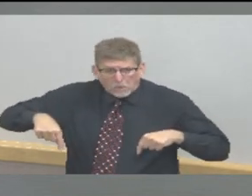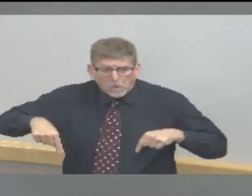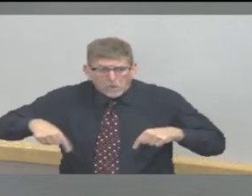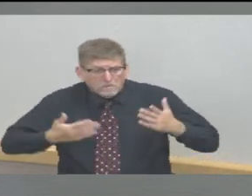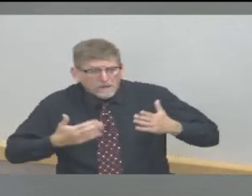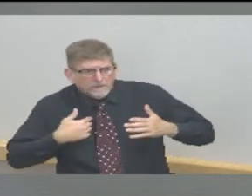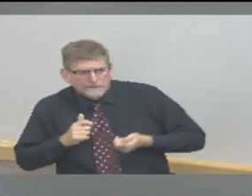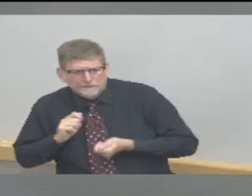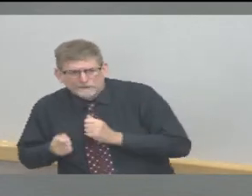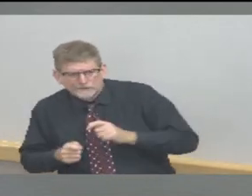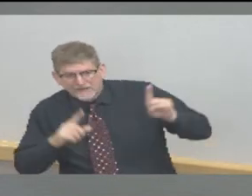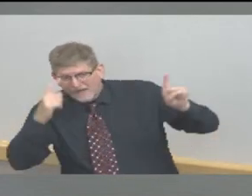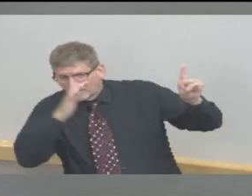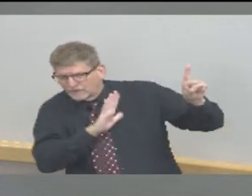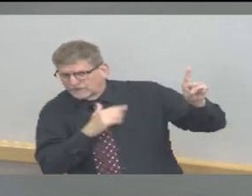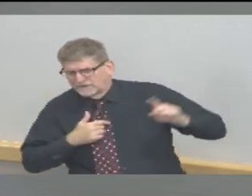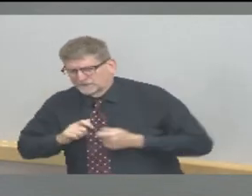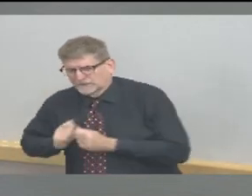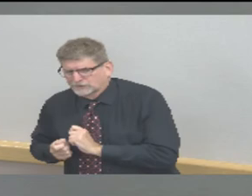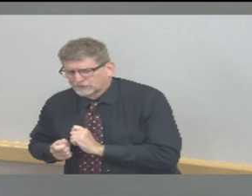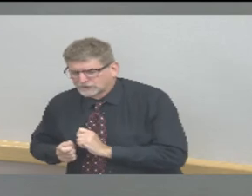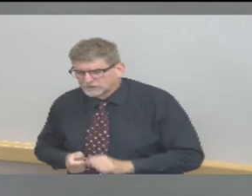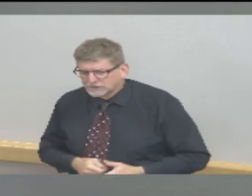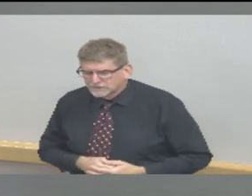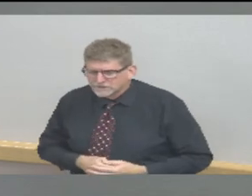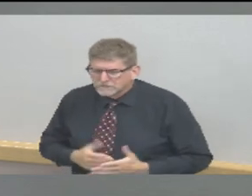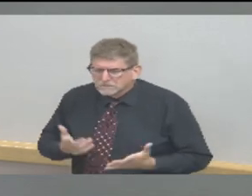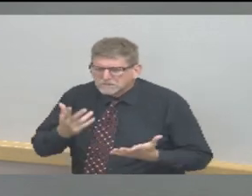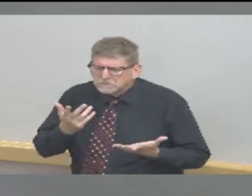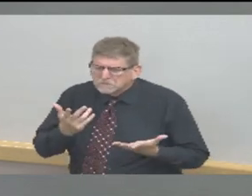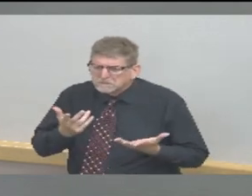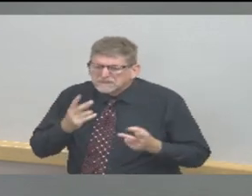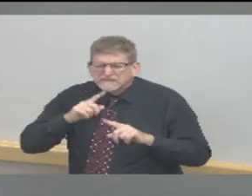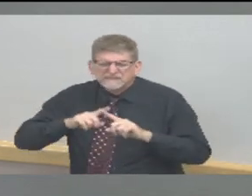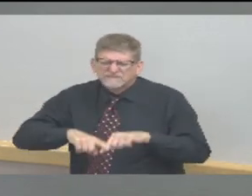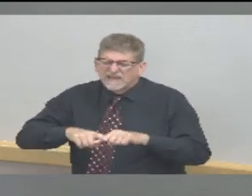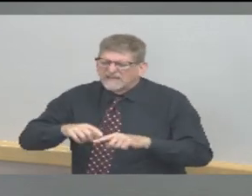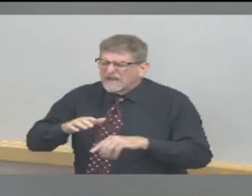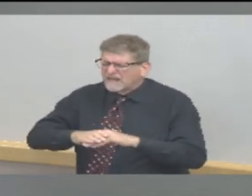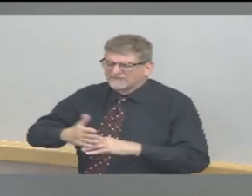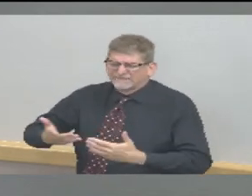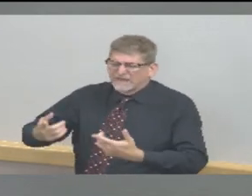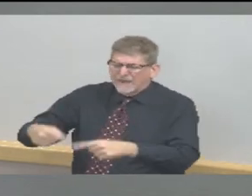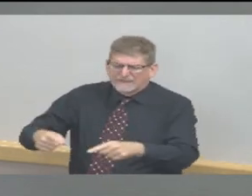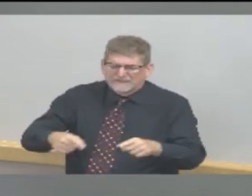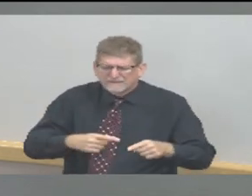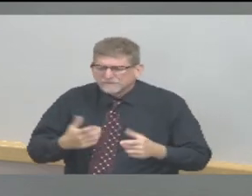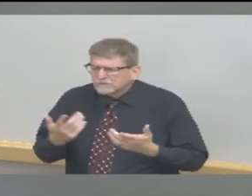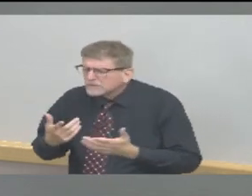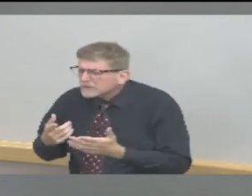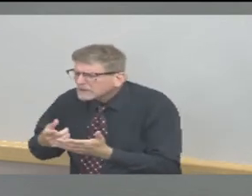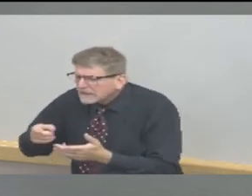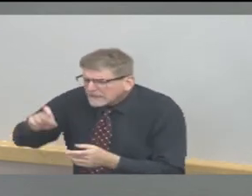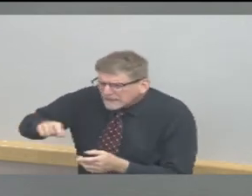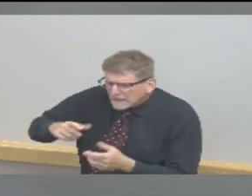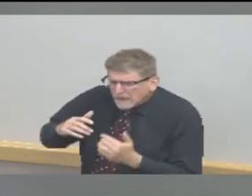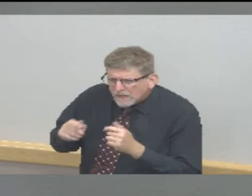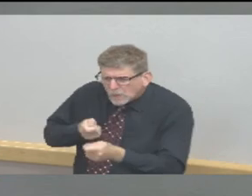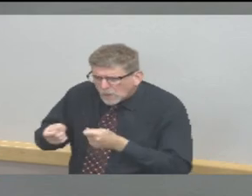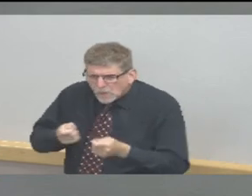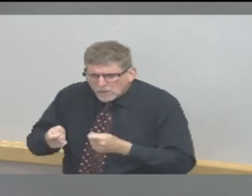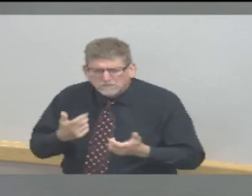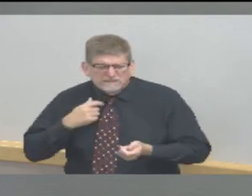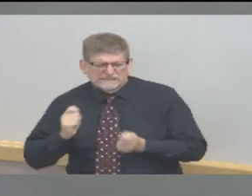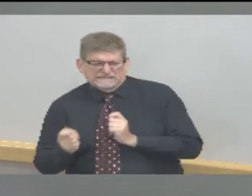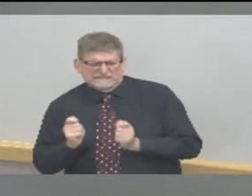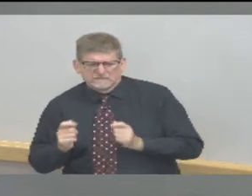to instate additional recommendations or requirements based on our